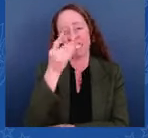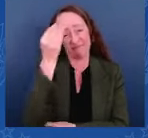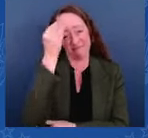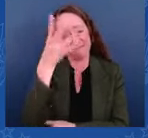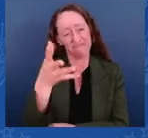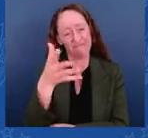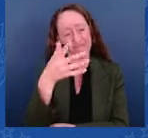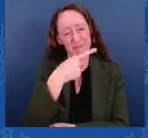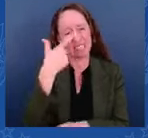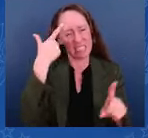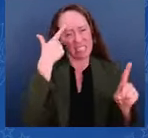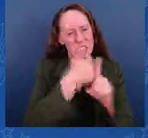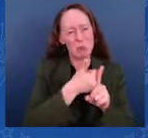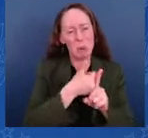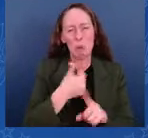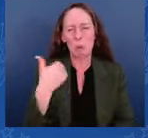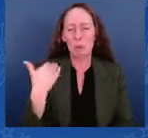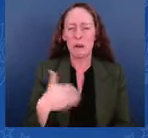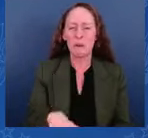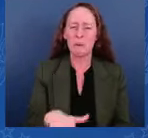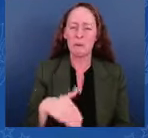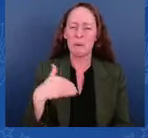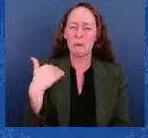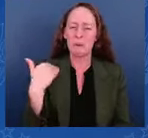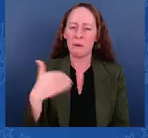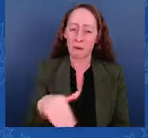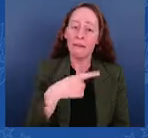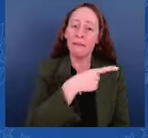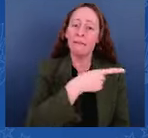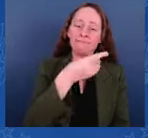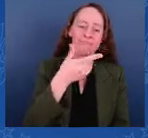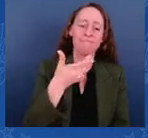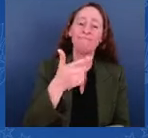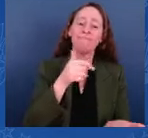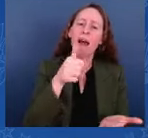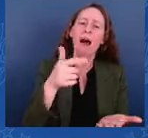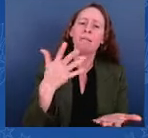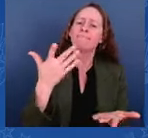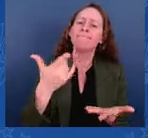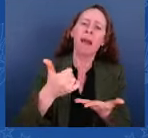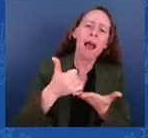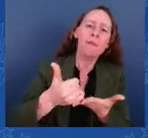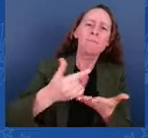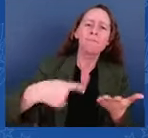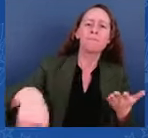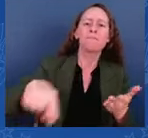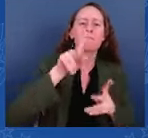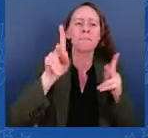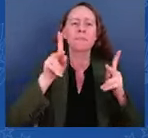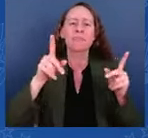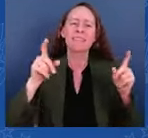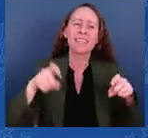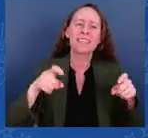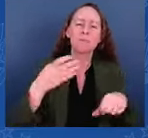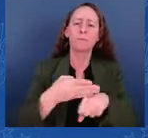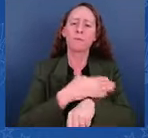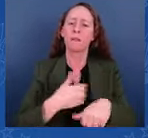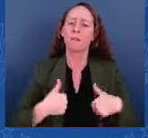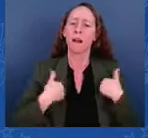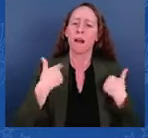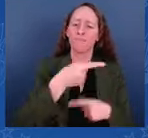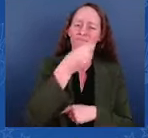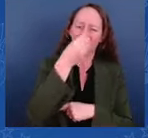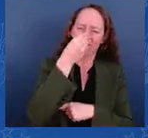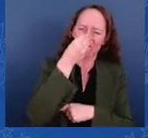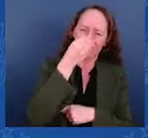disservice to the American people who are looking for us to — not to weaponize the border, but to fix it. Today, I'm joined by